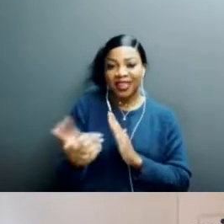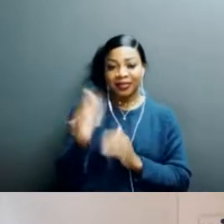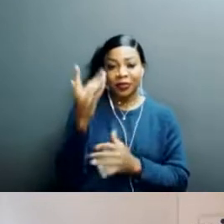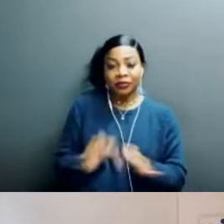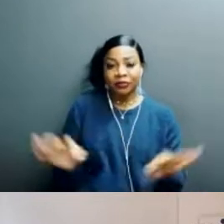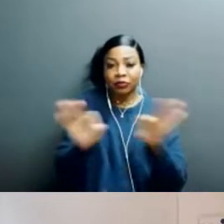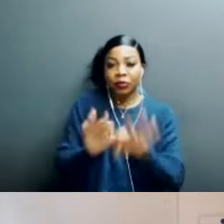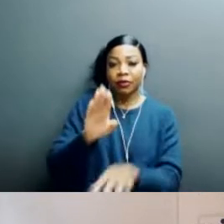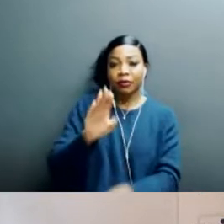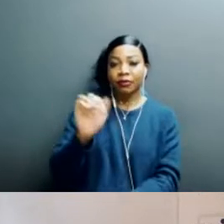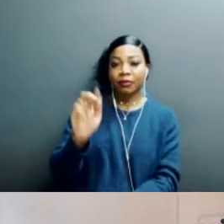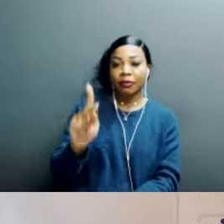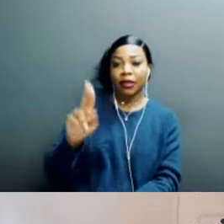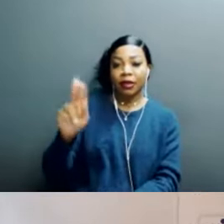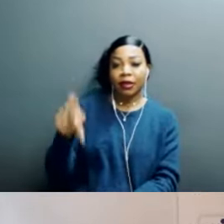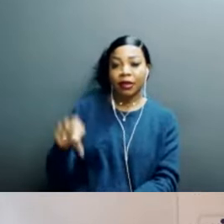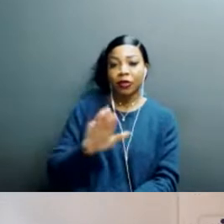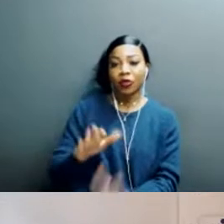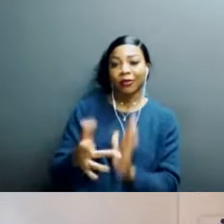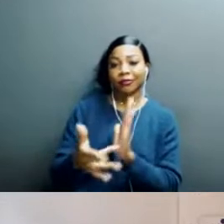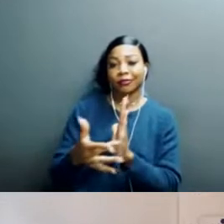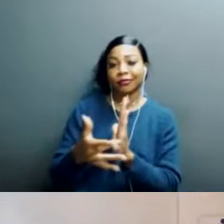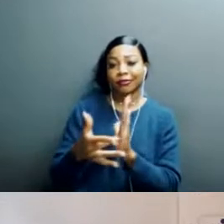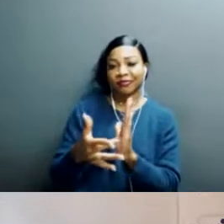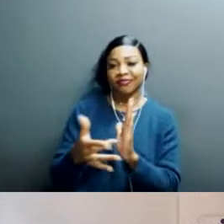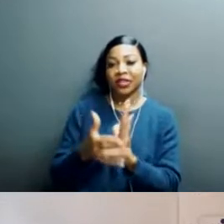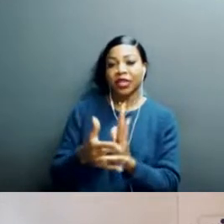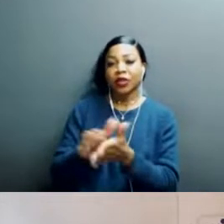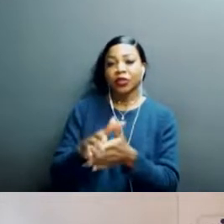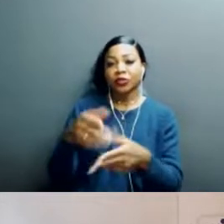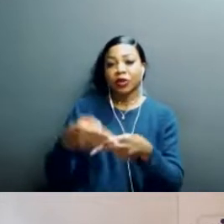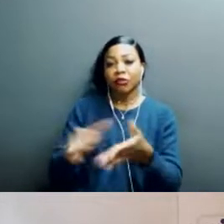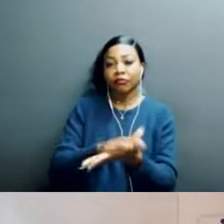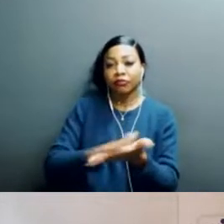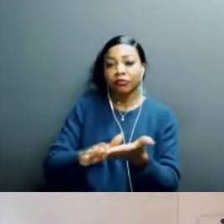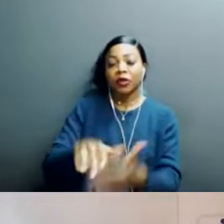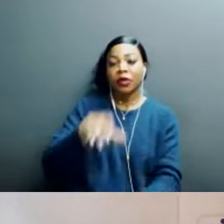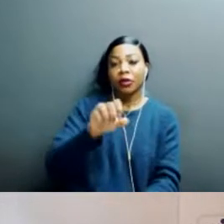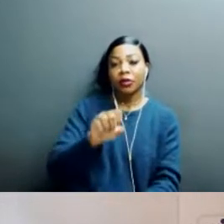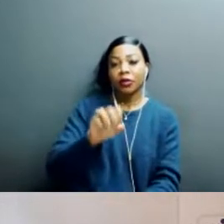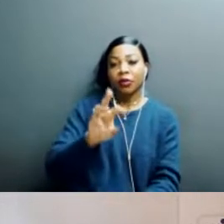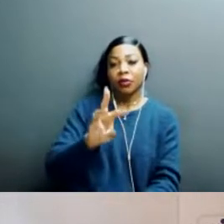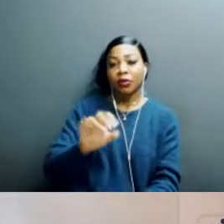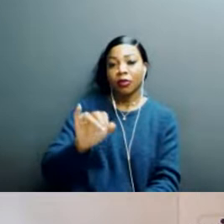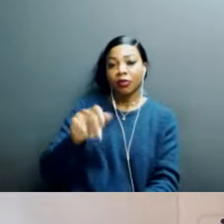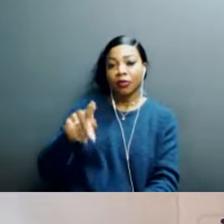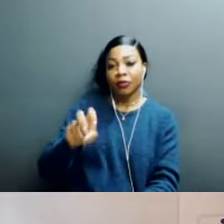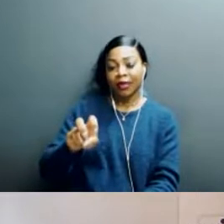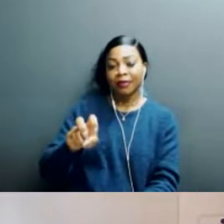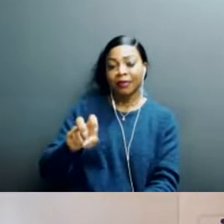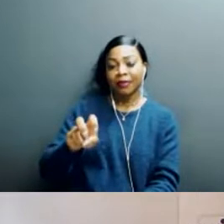That's of course, in the instance that you might have to, what we call wipe the device. And so there's tools about how to go into your settings and sort of